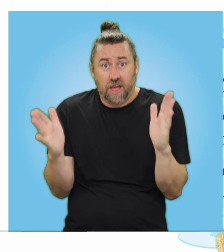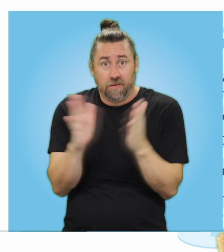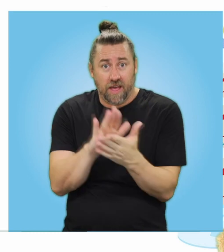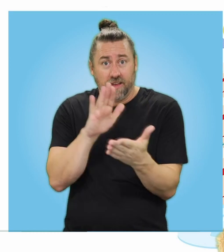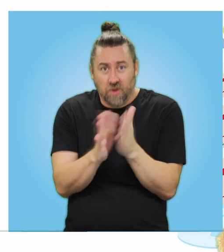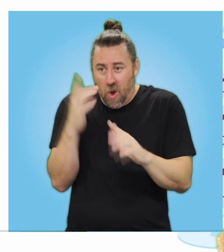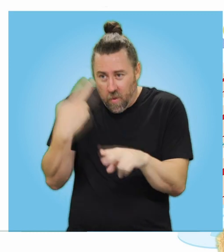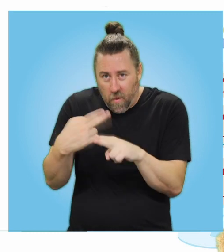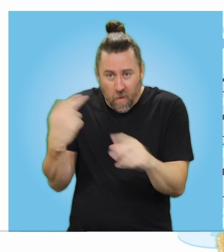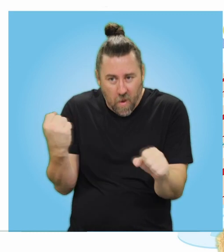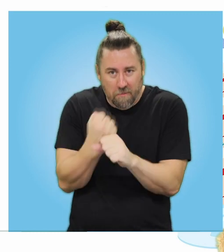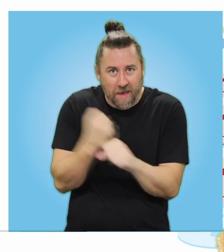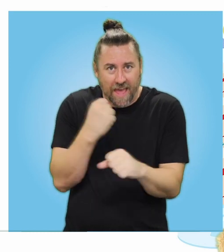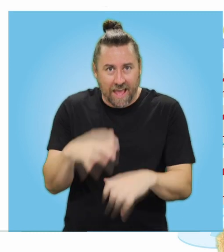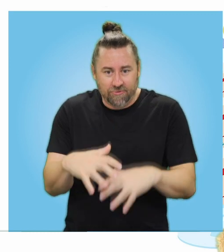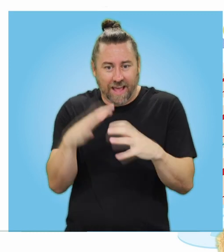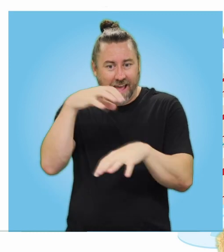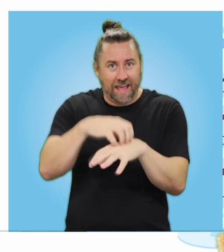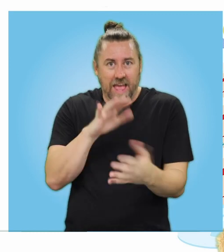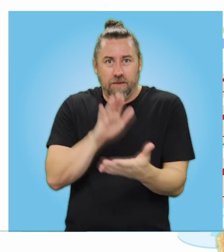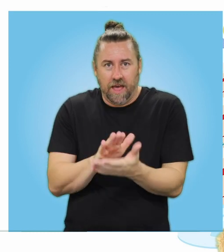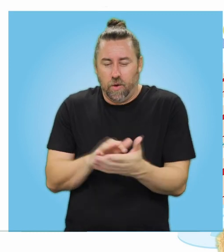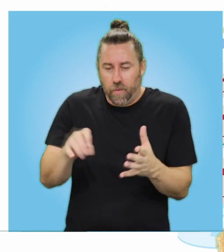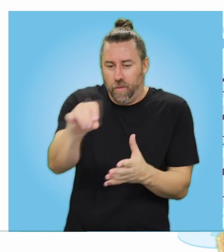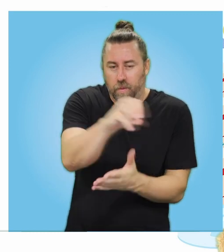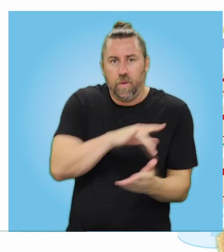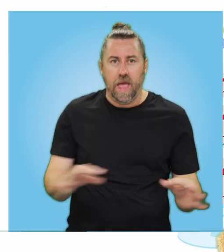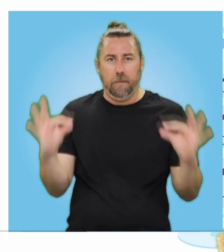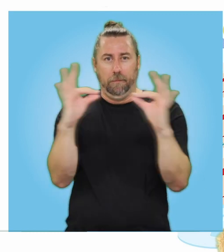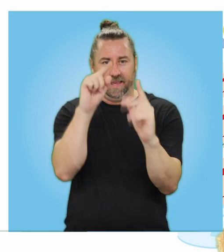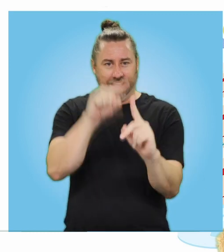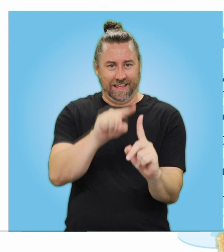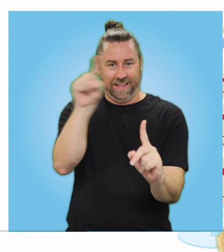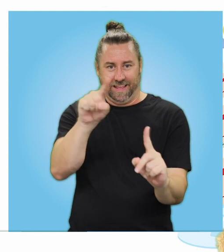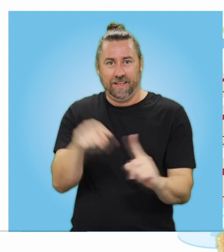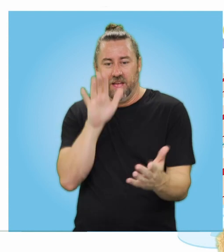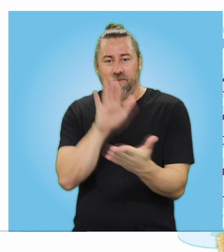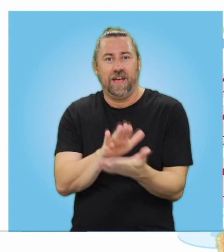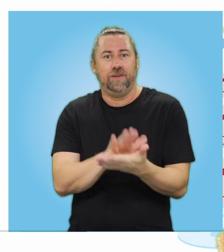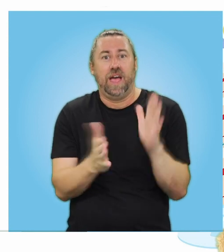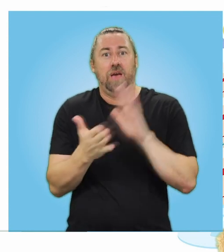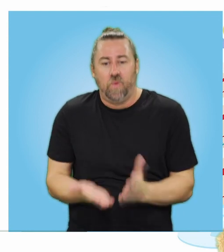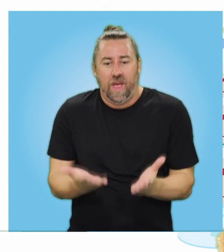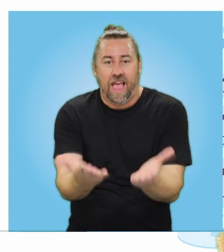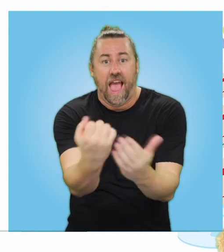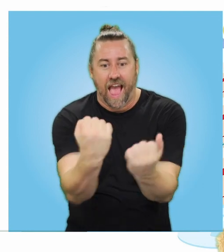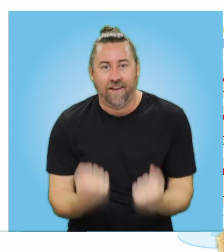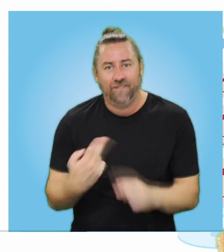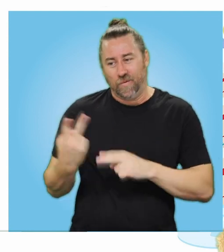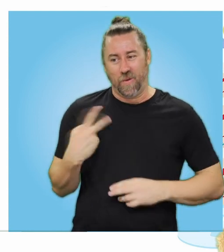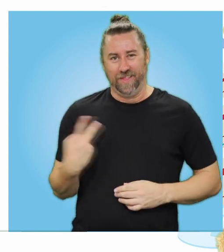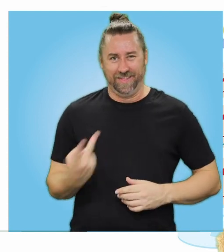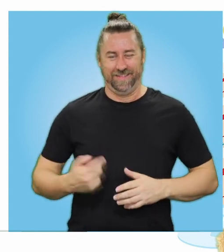cake cake as fast as you can. Pat it and prick it and mark it with a B. Put it in the oven for baby and me.